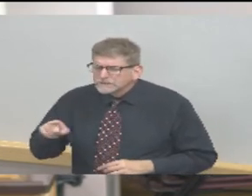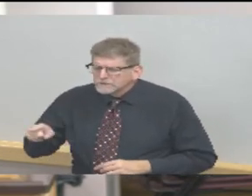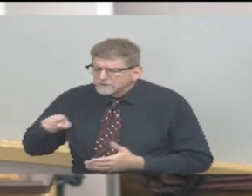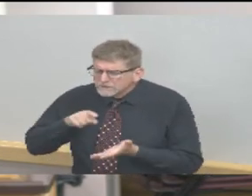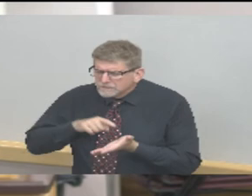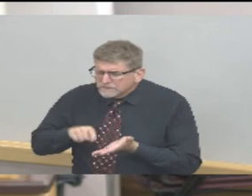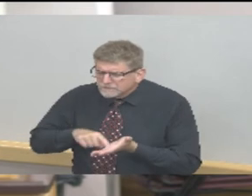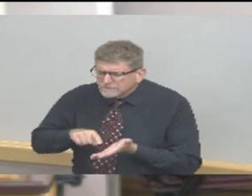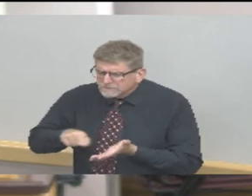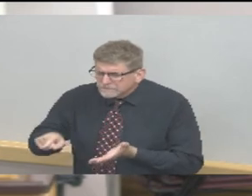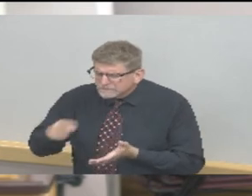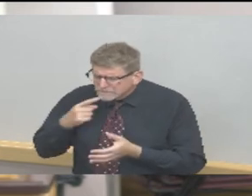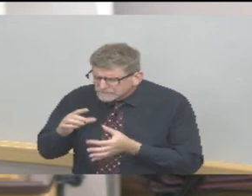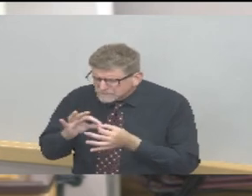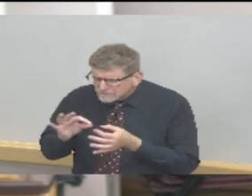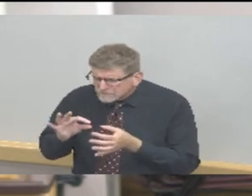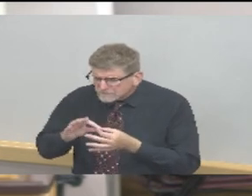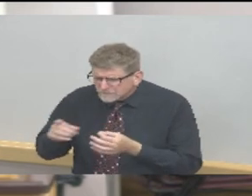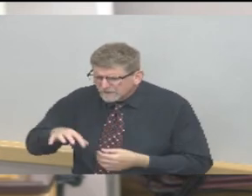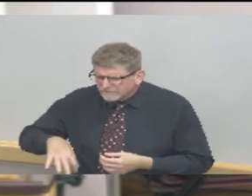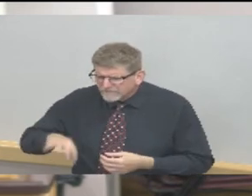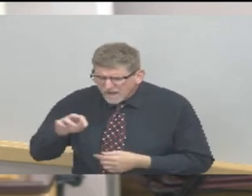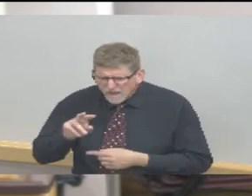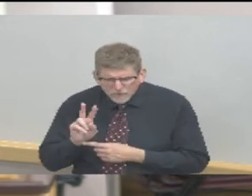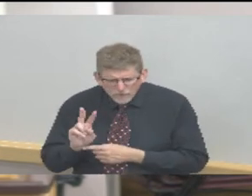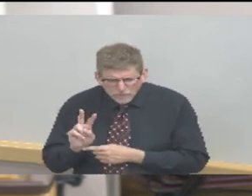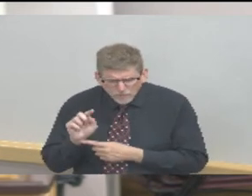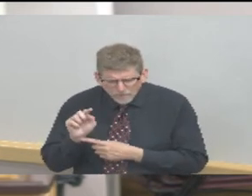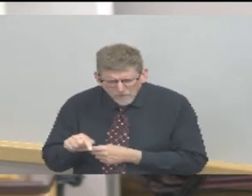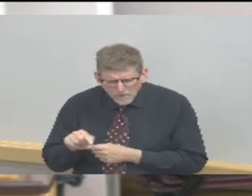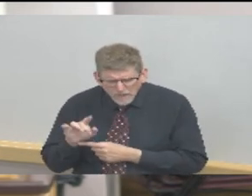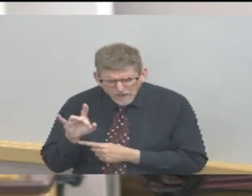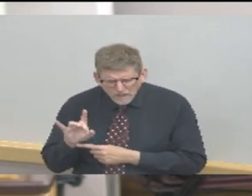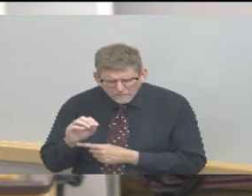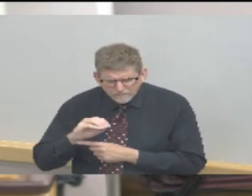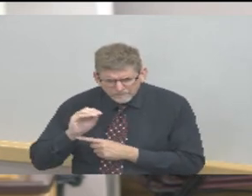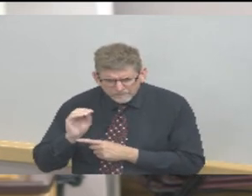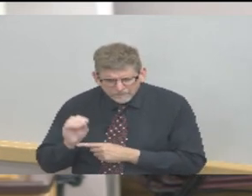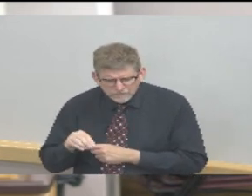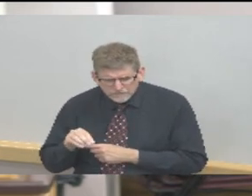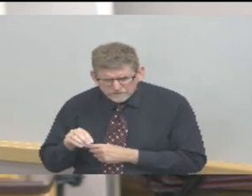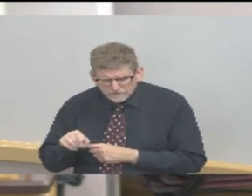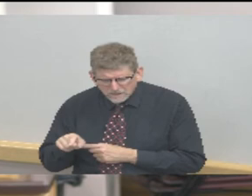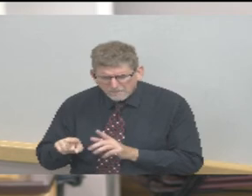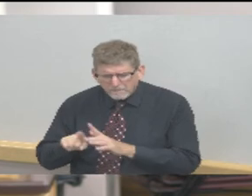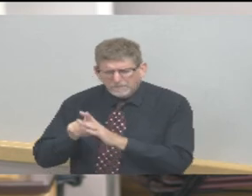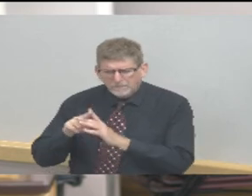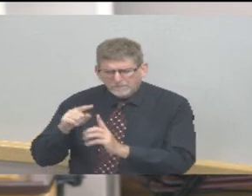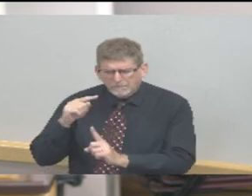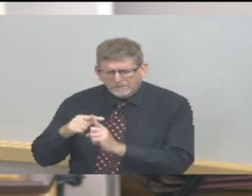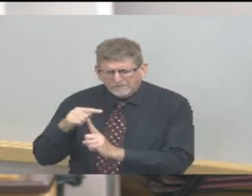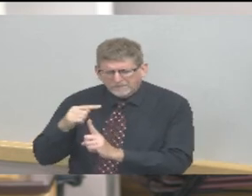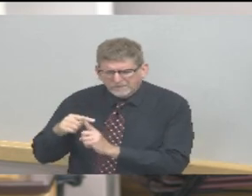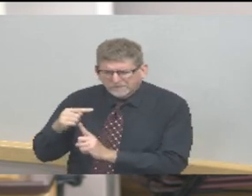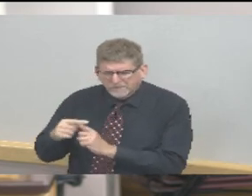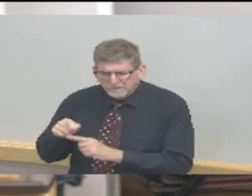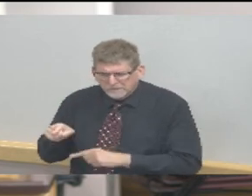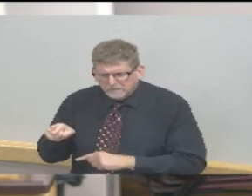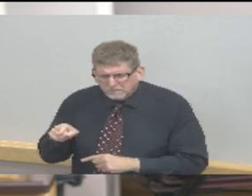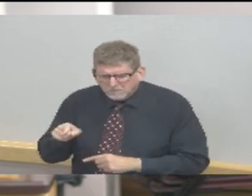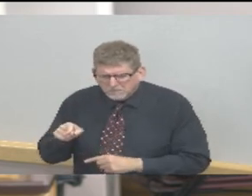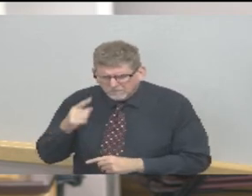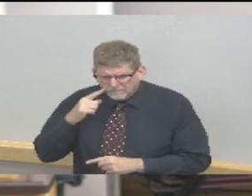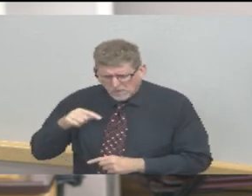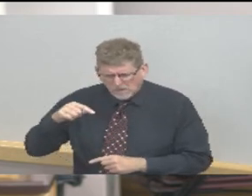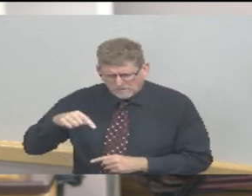prevalence among the 4,600 random tests, which would be 186,000 Hoosiers. Do you think a study like that